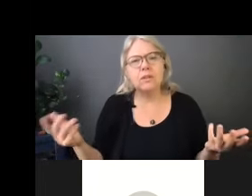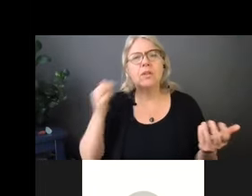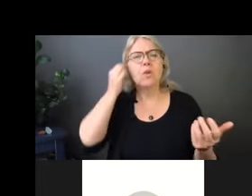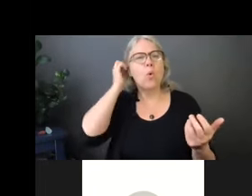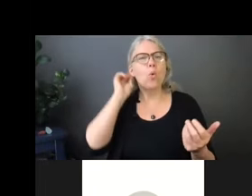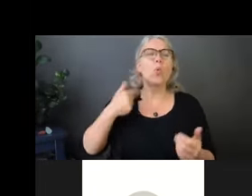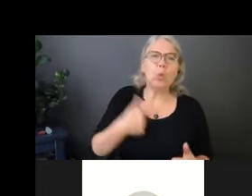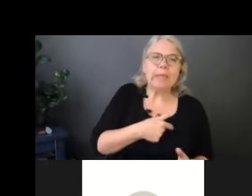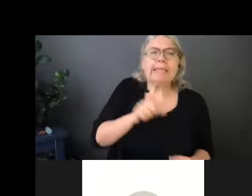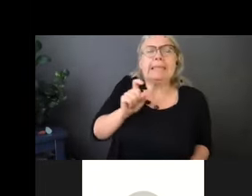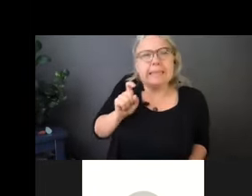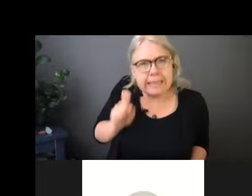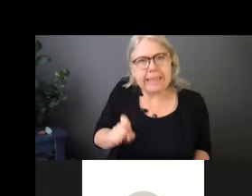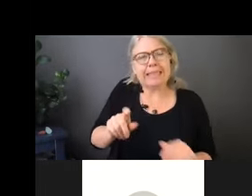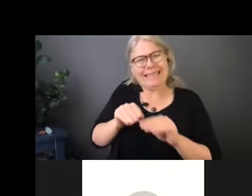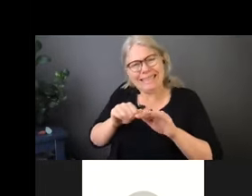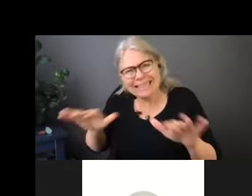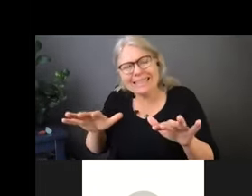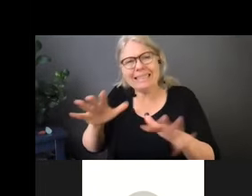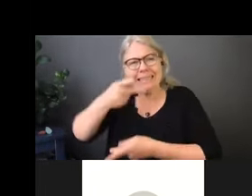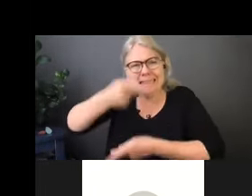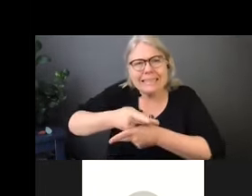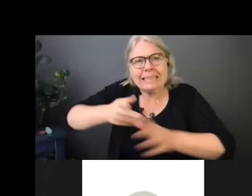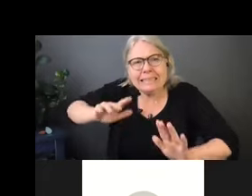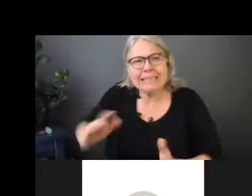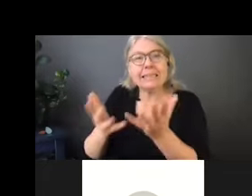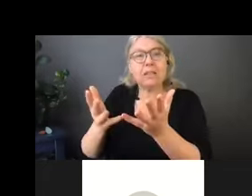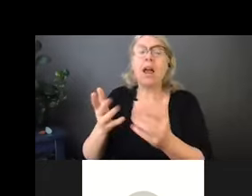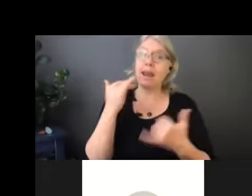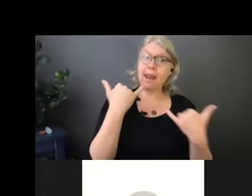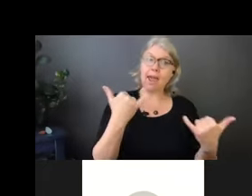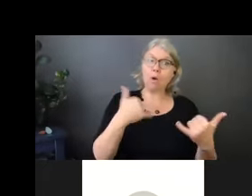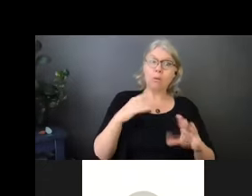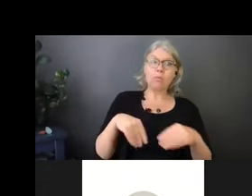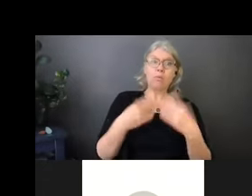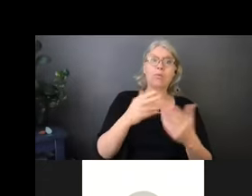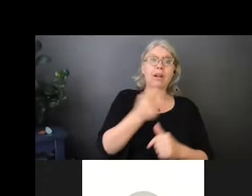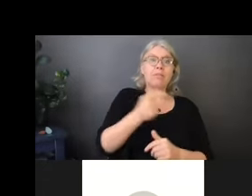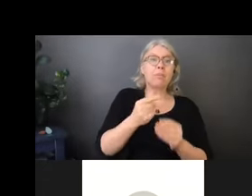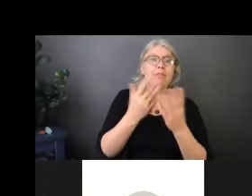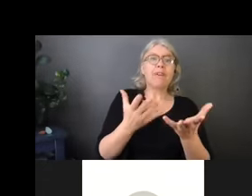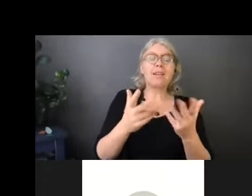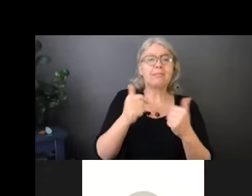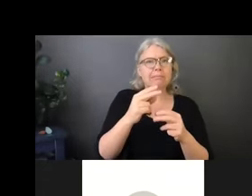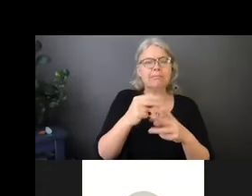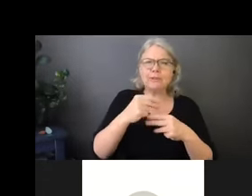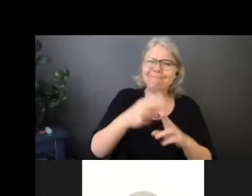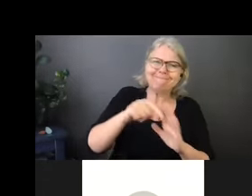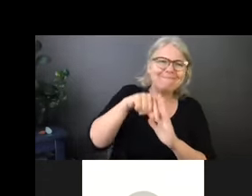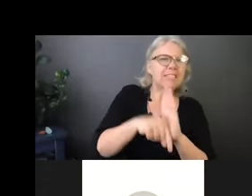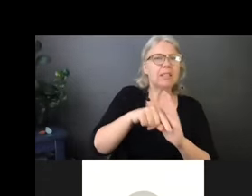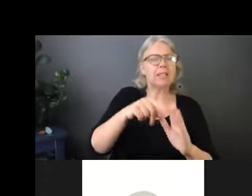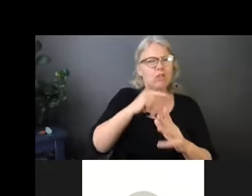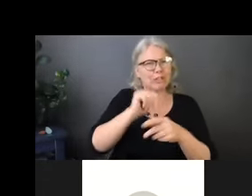opportunities now to try to get more of them out there. And I think we just got to keep people as, uh, safe as, as we possibly